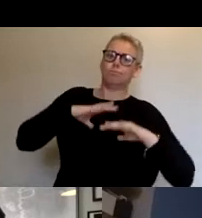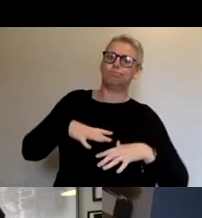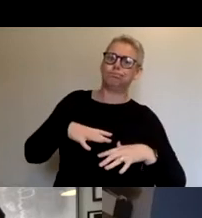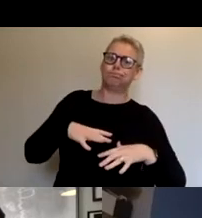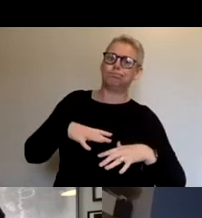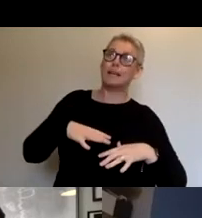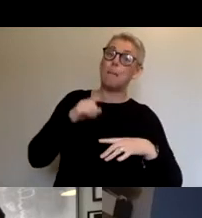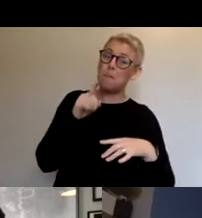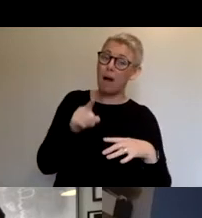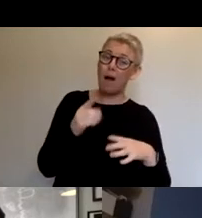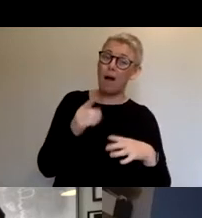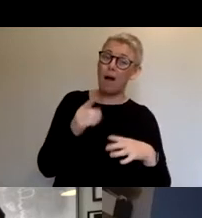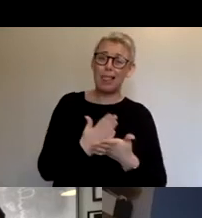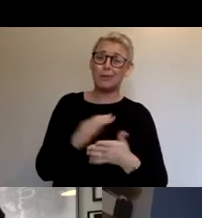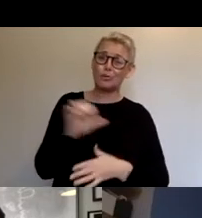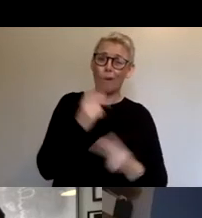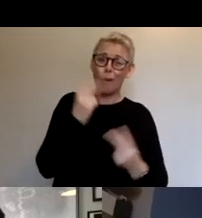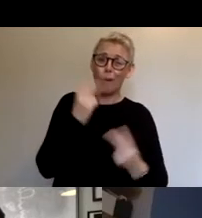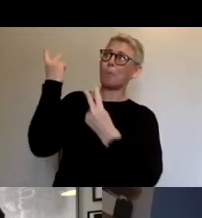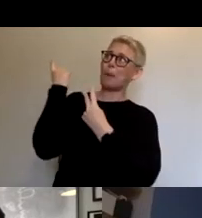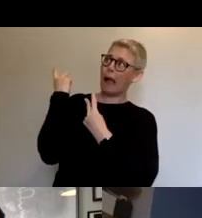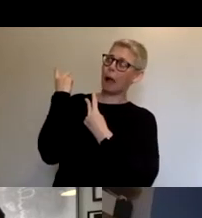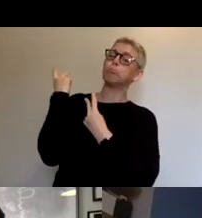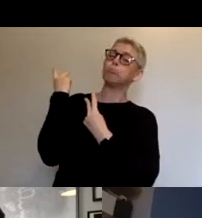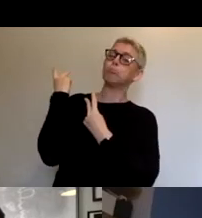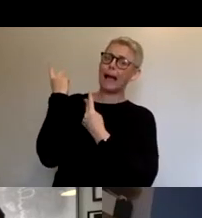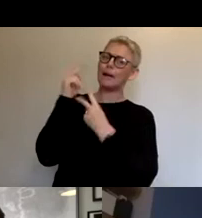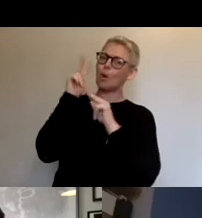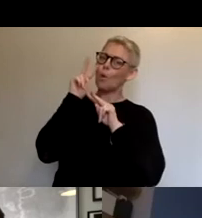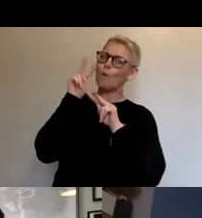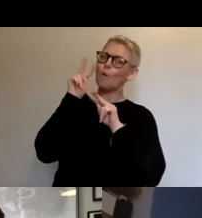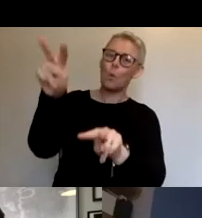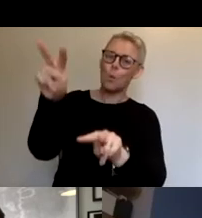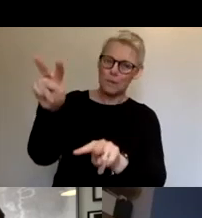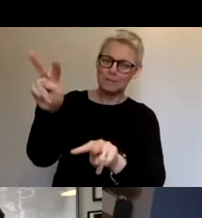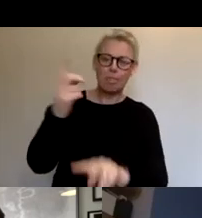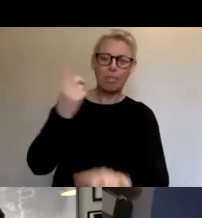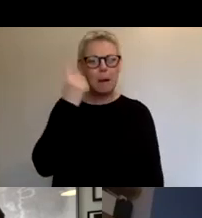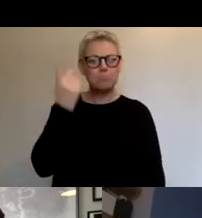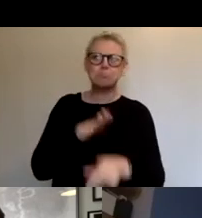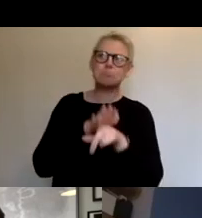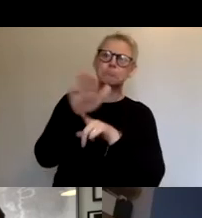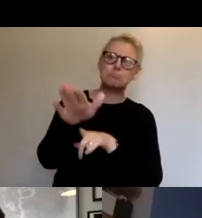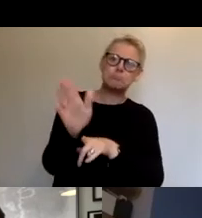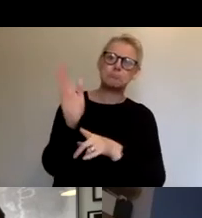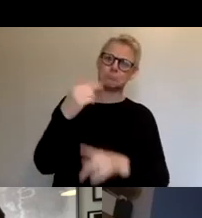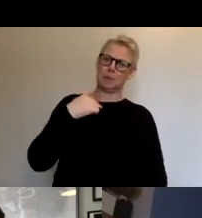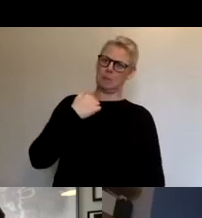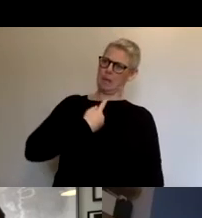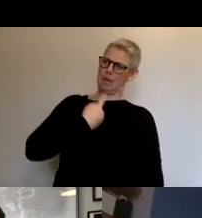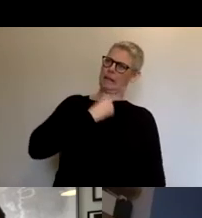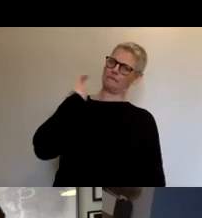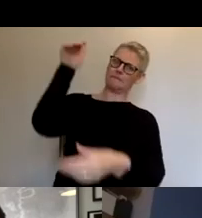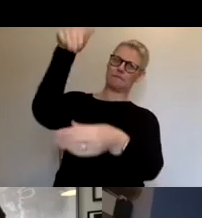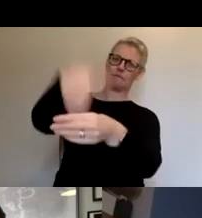and then perhaps to look a bit into the future and to project ourselves into what we might do with some of the learnings and some of the ways of